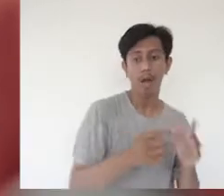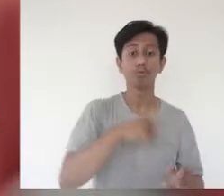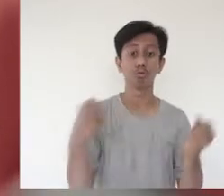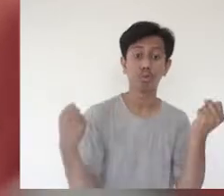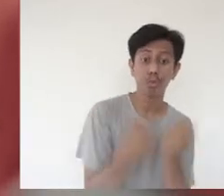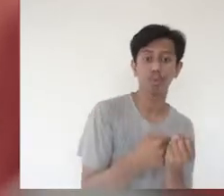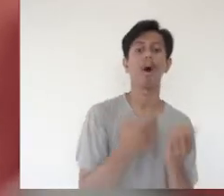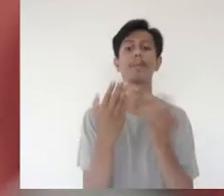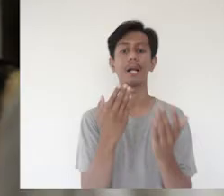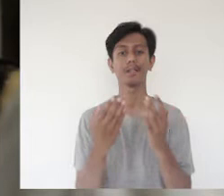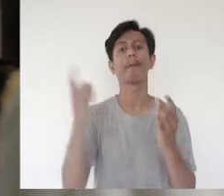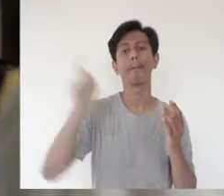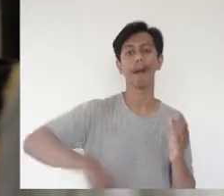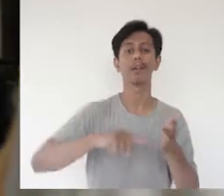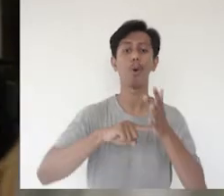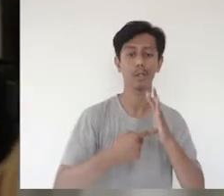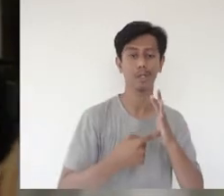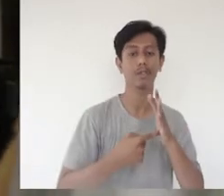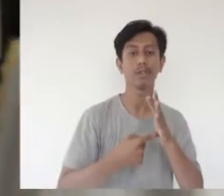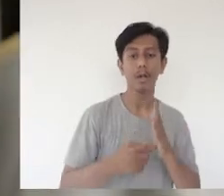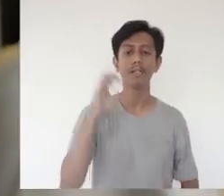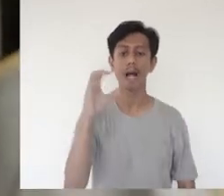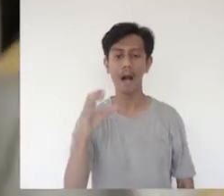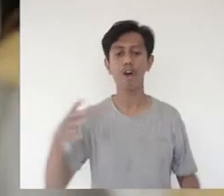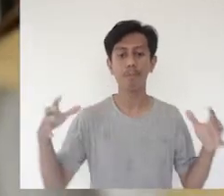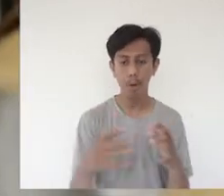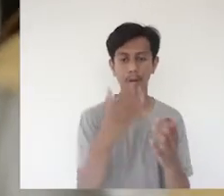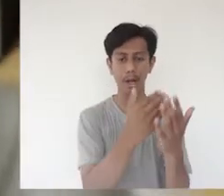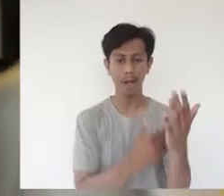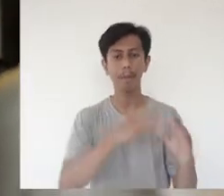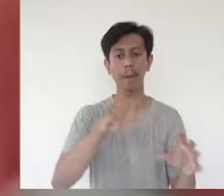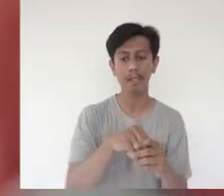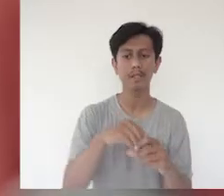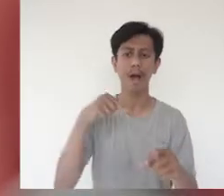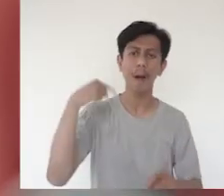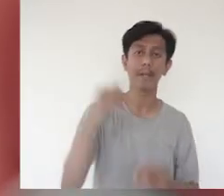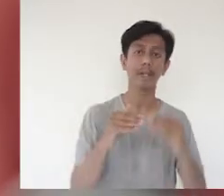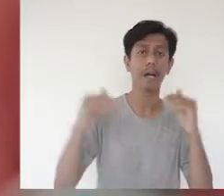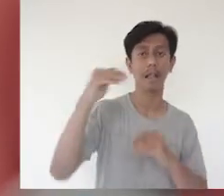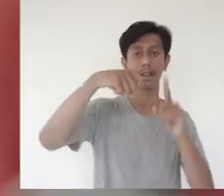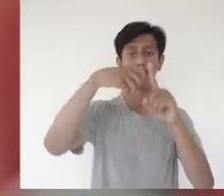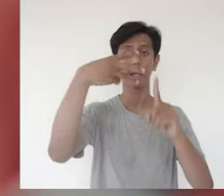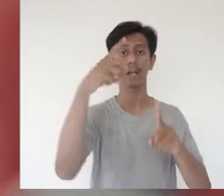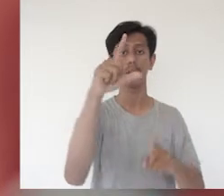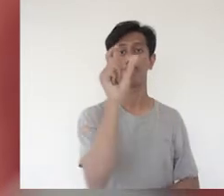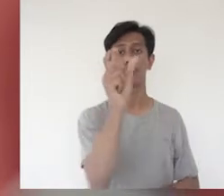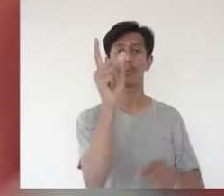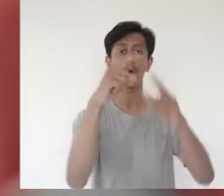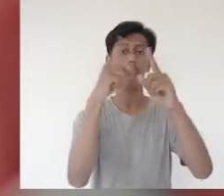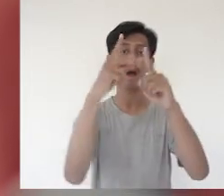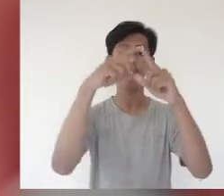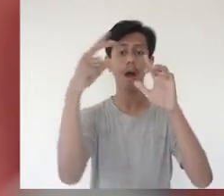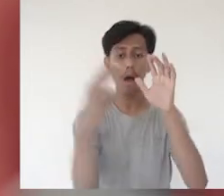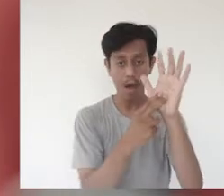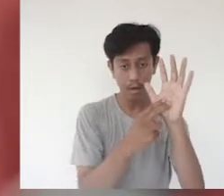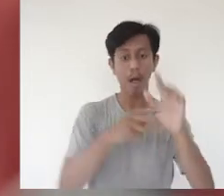This participatory data collection method at the neighbourhood level aimed to improve accuracy and clarify the discrepancy between different data